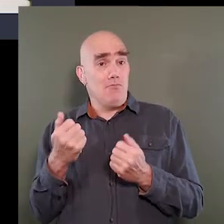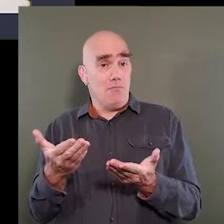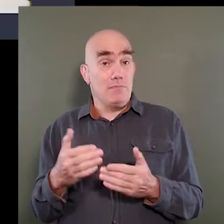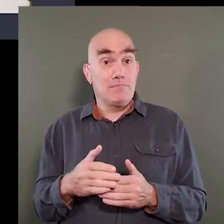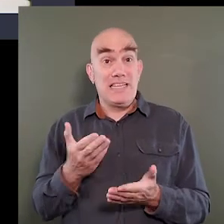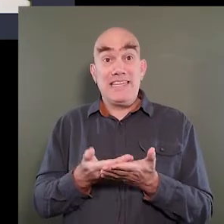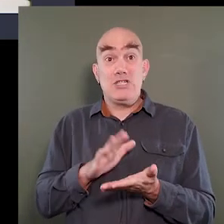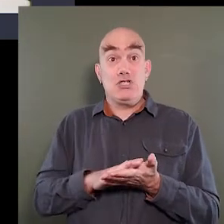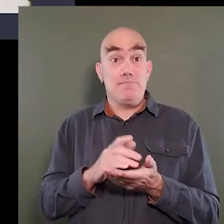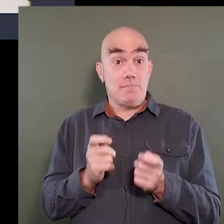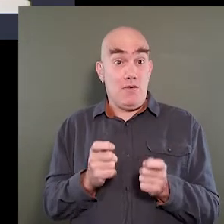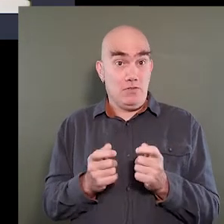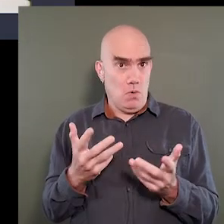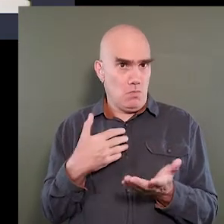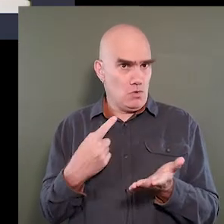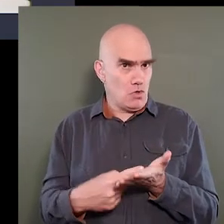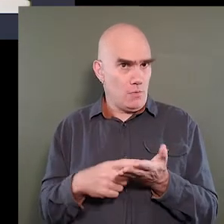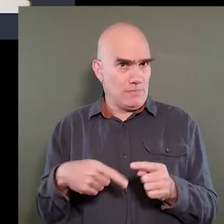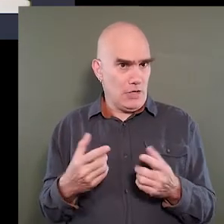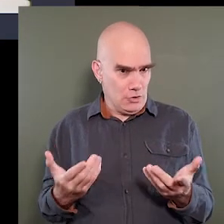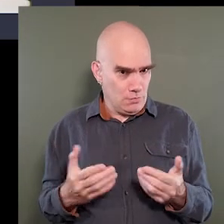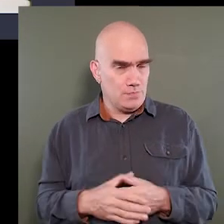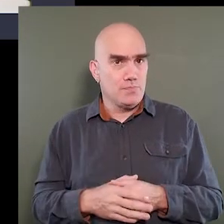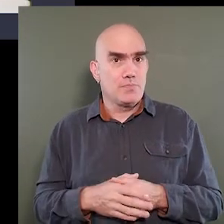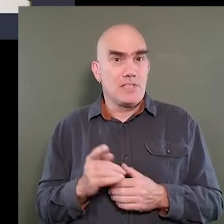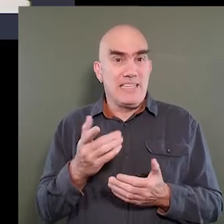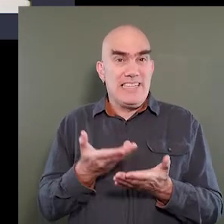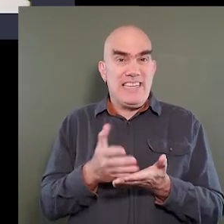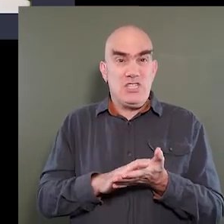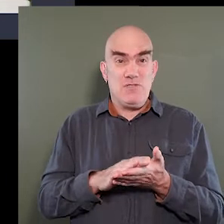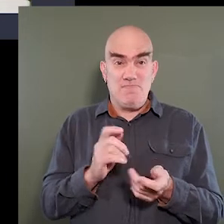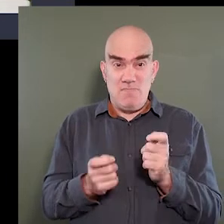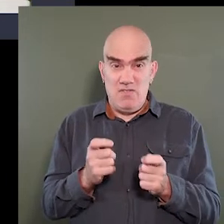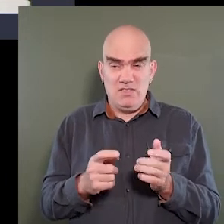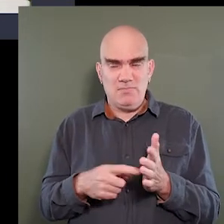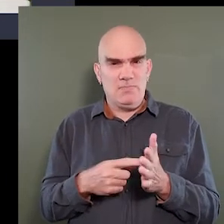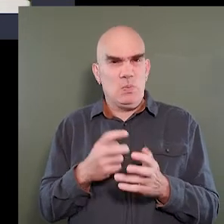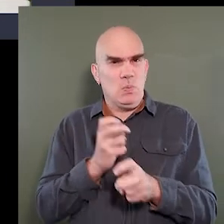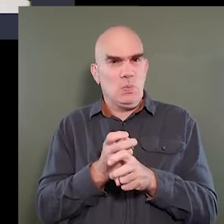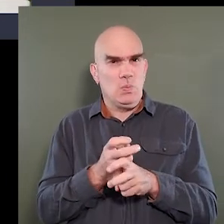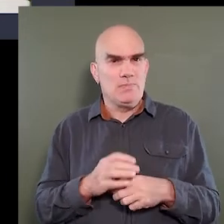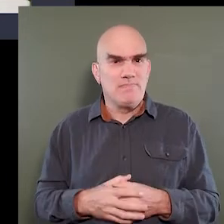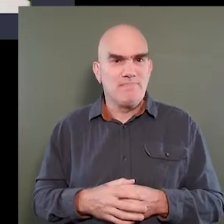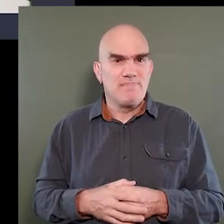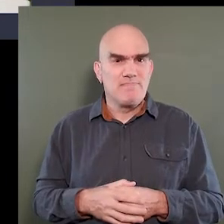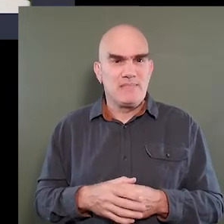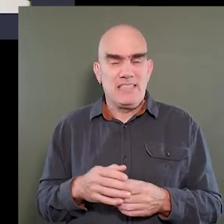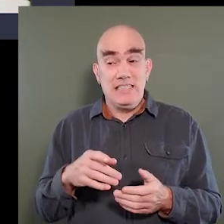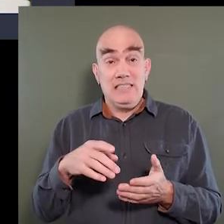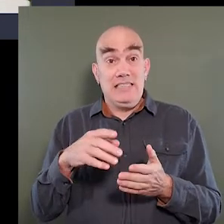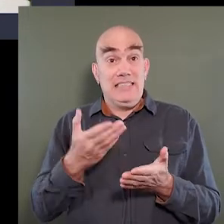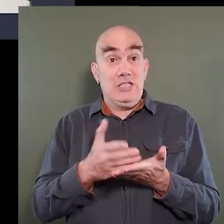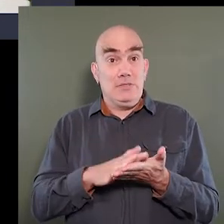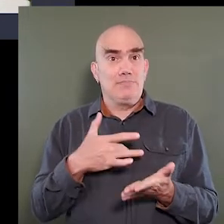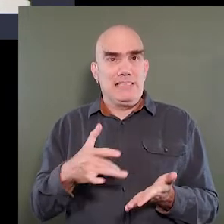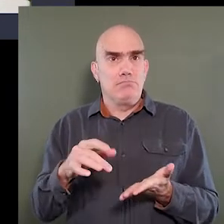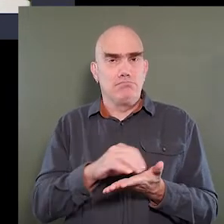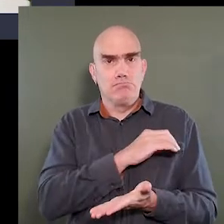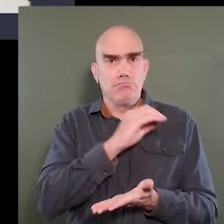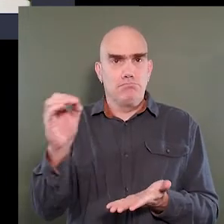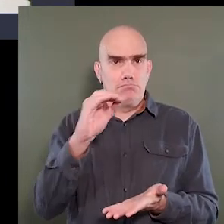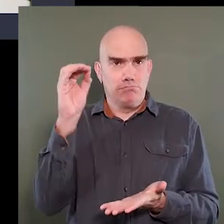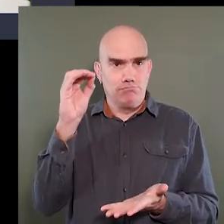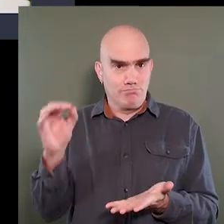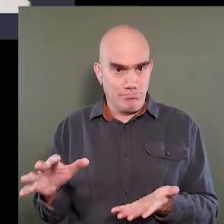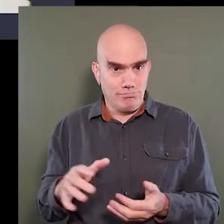modification is what we're talking about here. The kitchen modifications are sometimes difficult. Kitchens are extremely expensive,